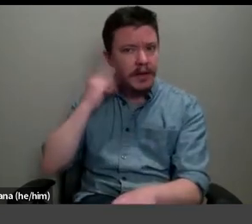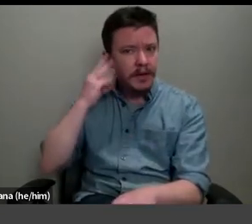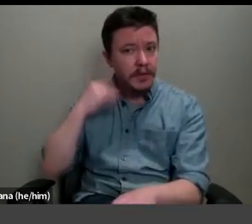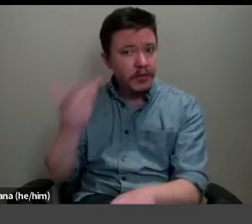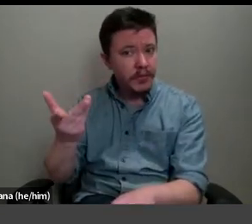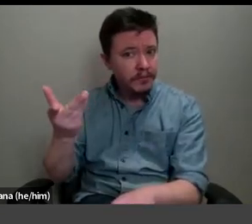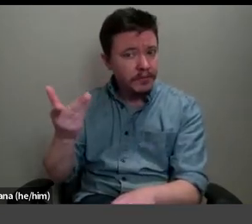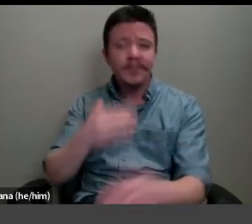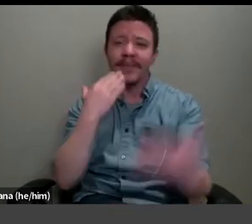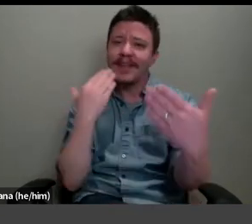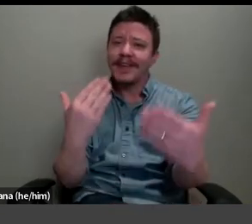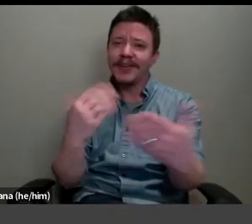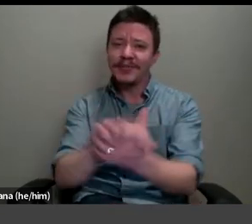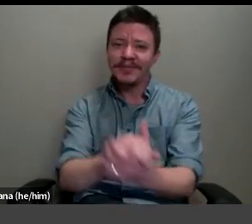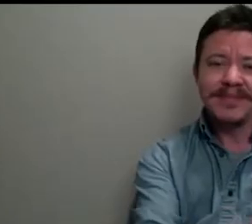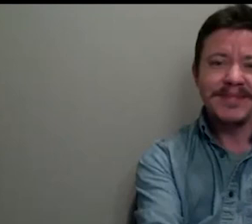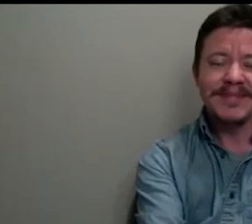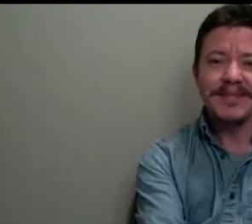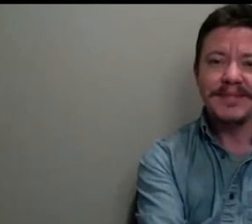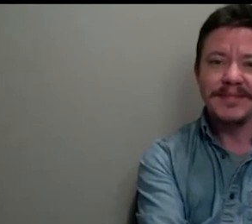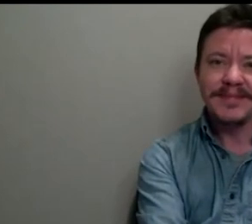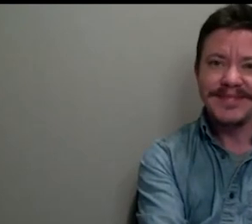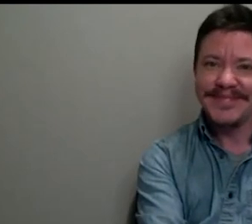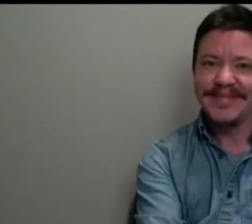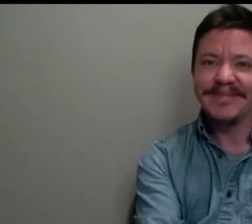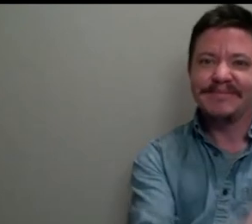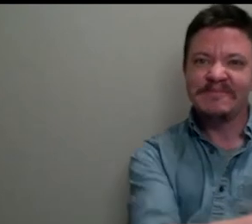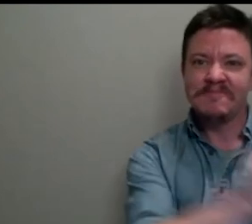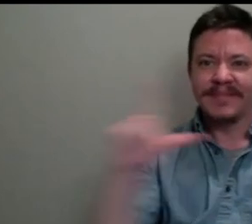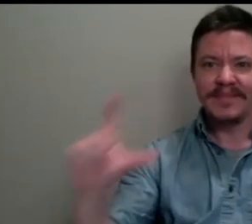Thank you. Let me stop sharing.